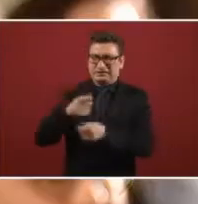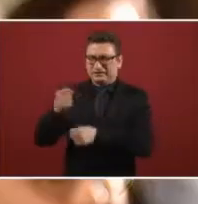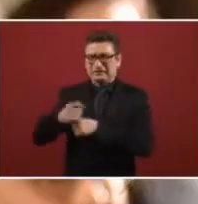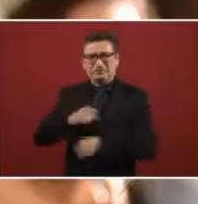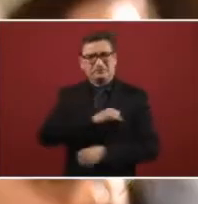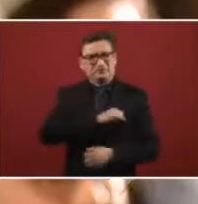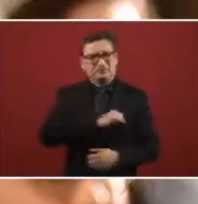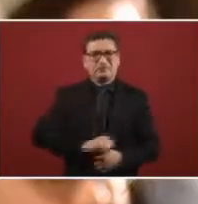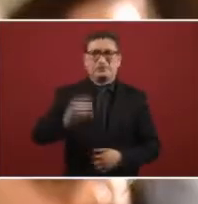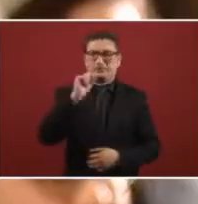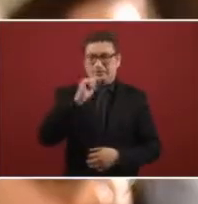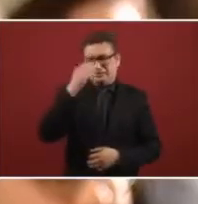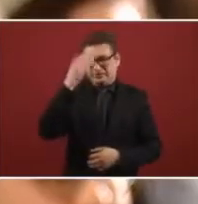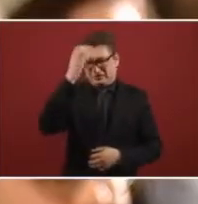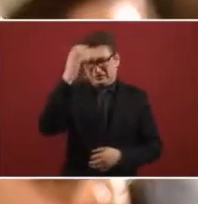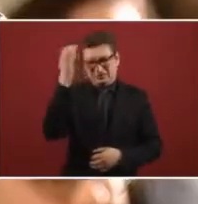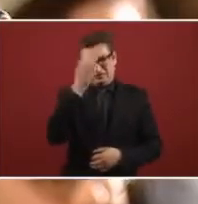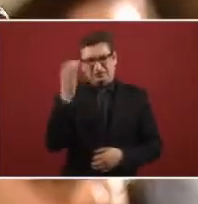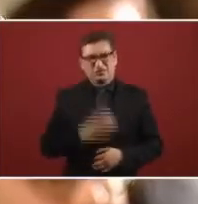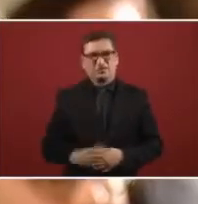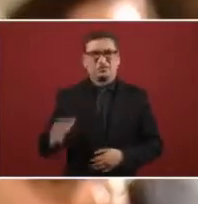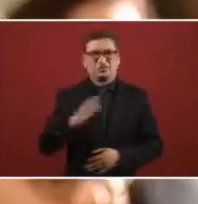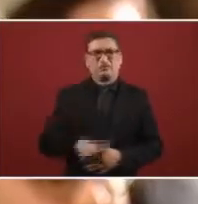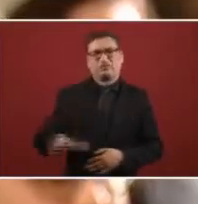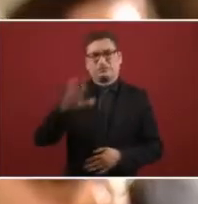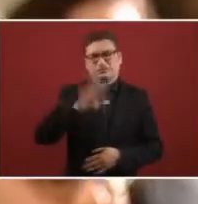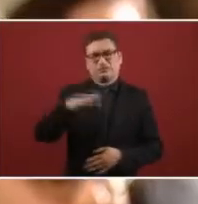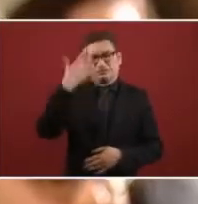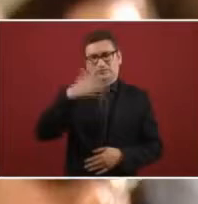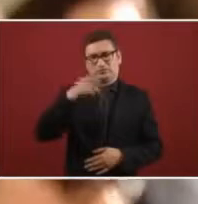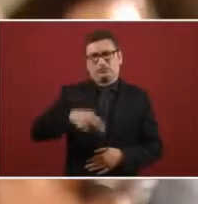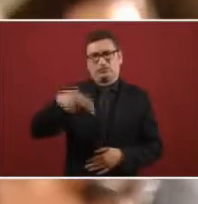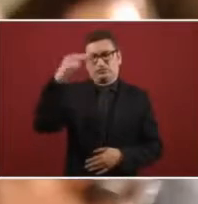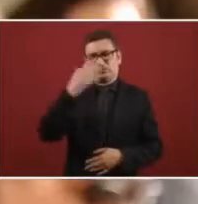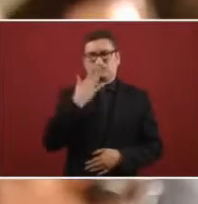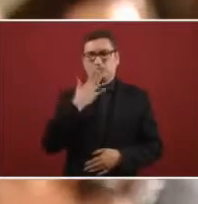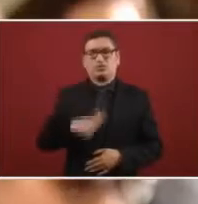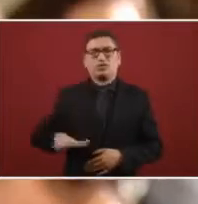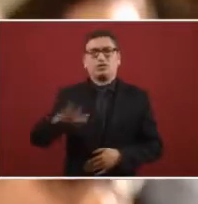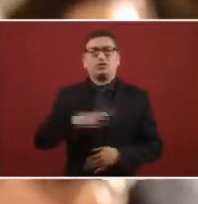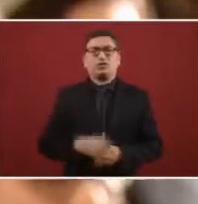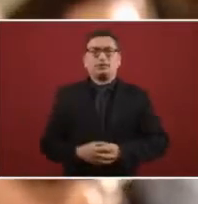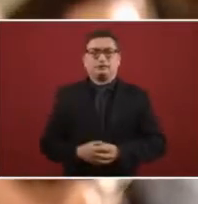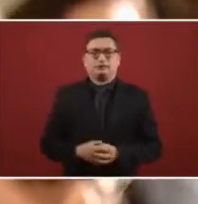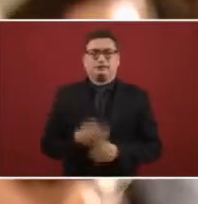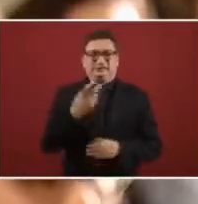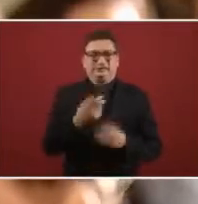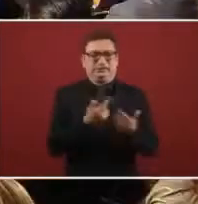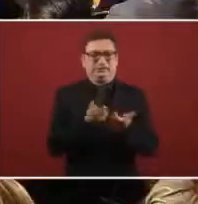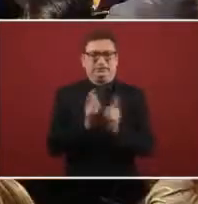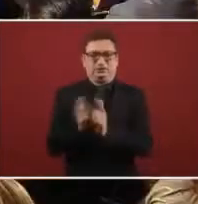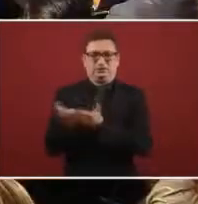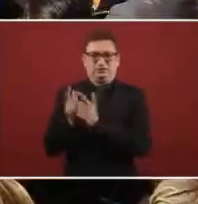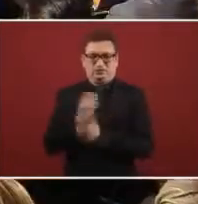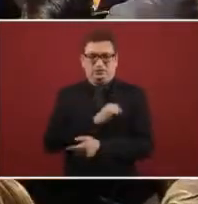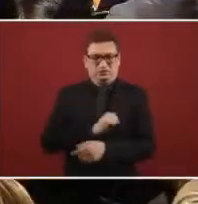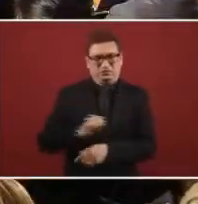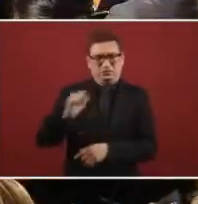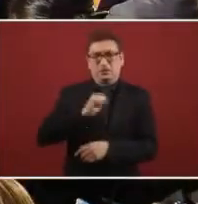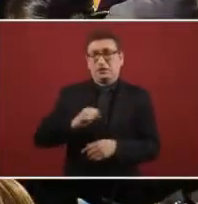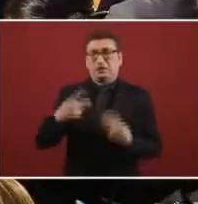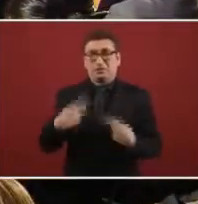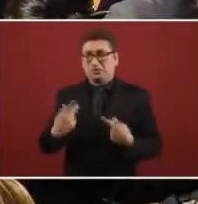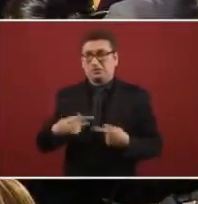dehumanization that is being lived in the north, in Sonora, that have these